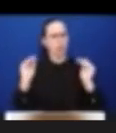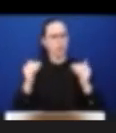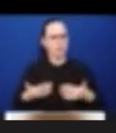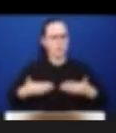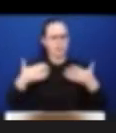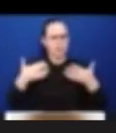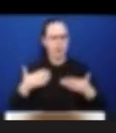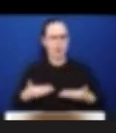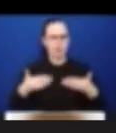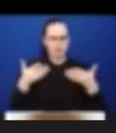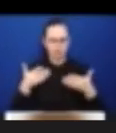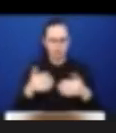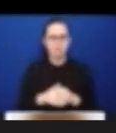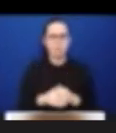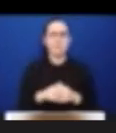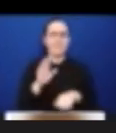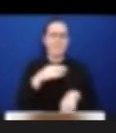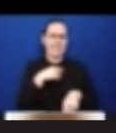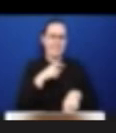this event.